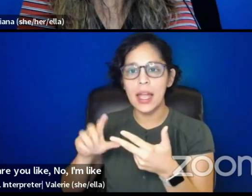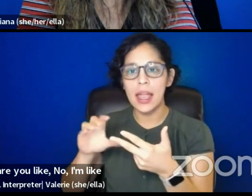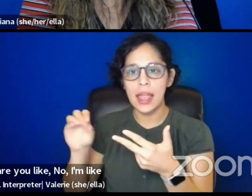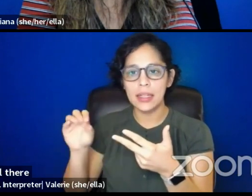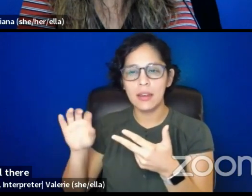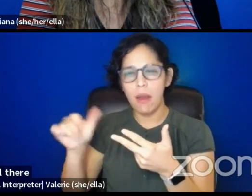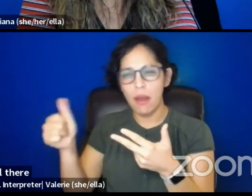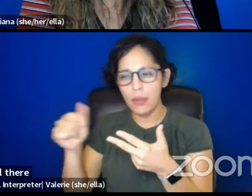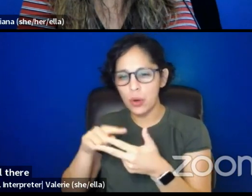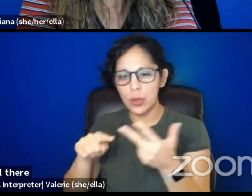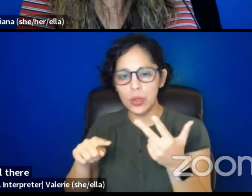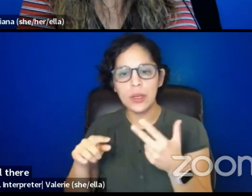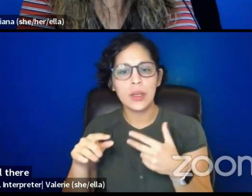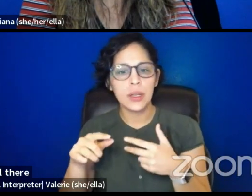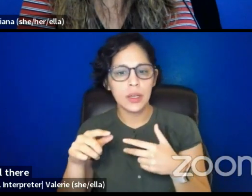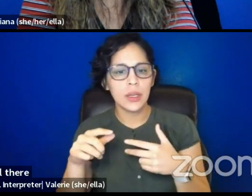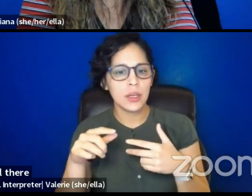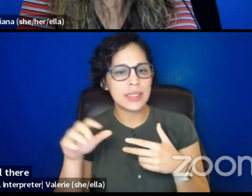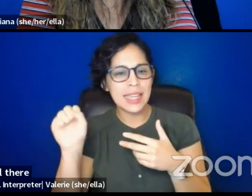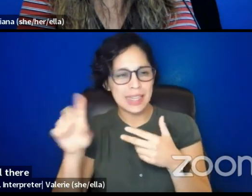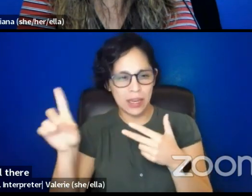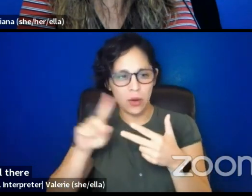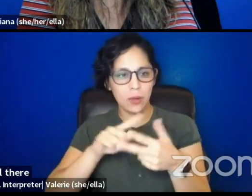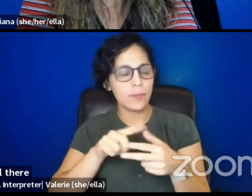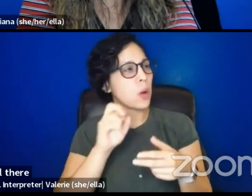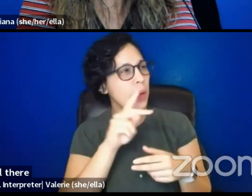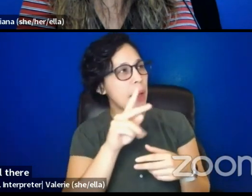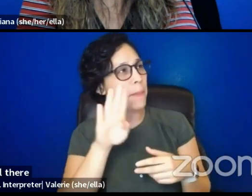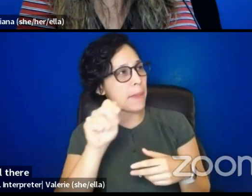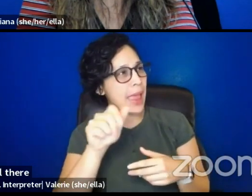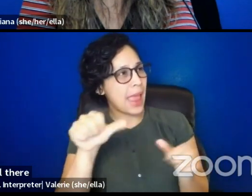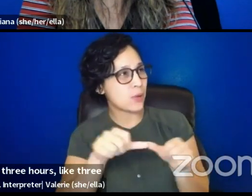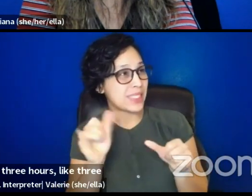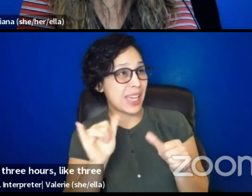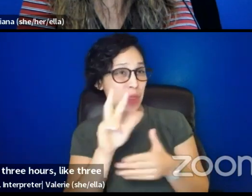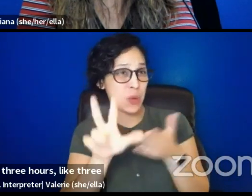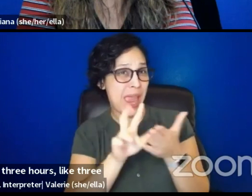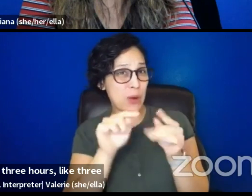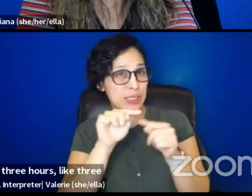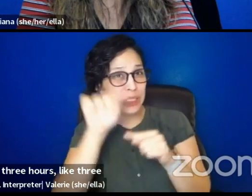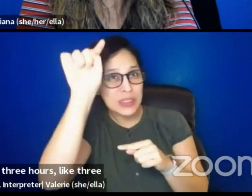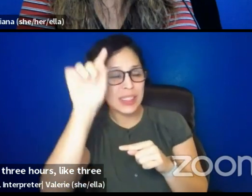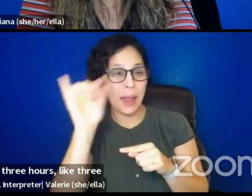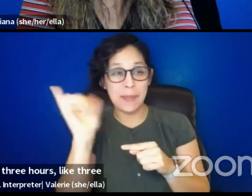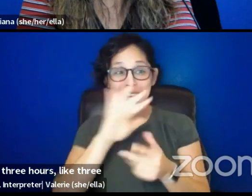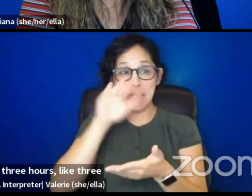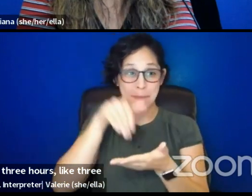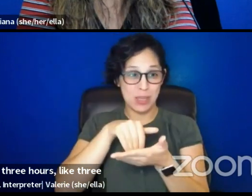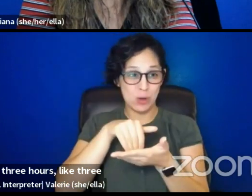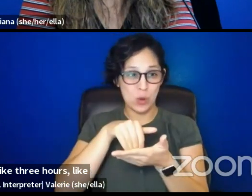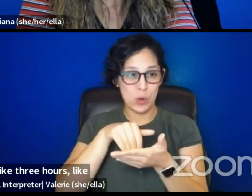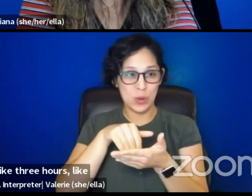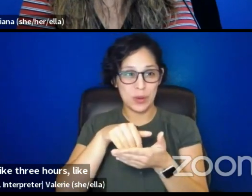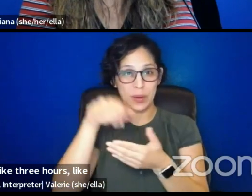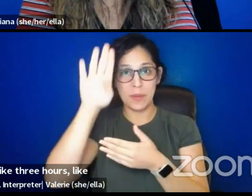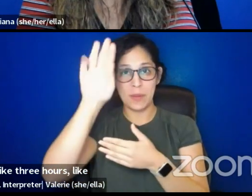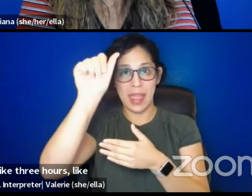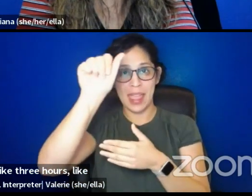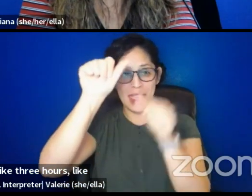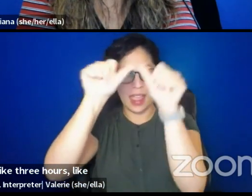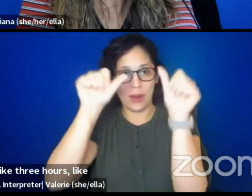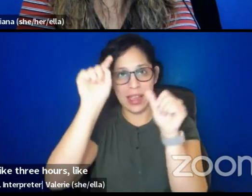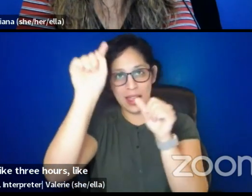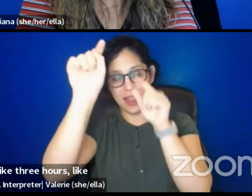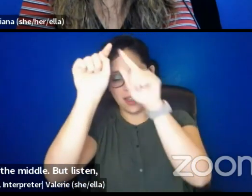Bay Area is, like, three hours. LA is, like, three hours, so I'm kind of in the middle. Listen, PAL started virtually,